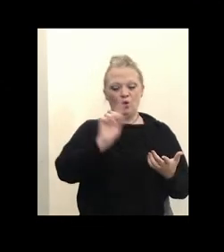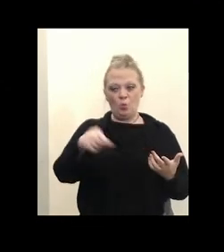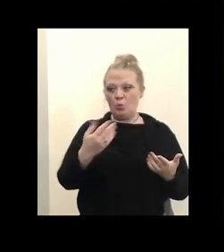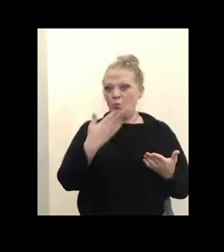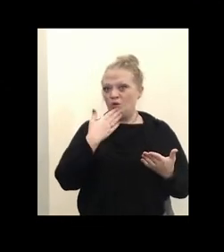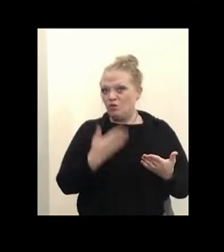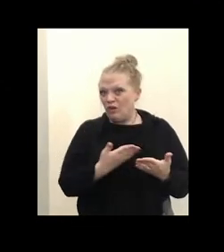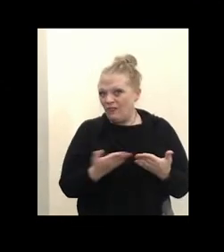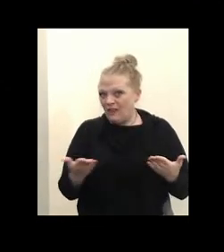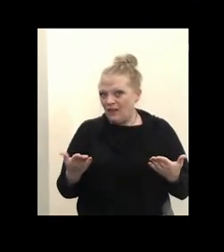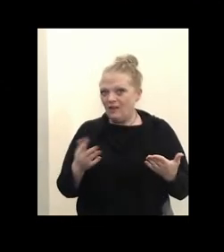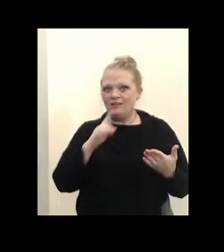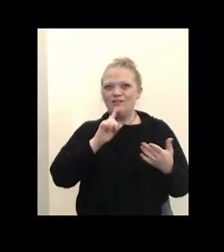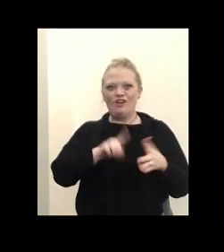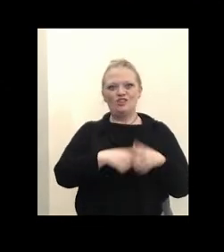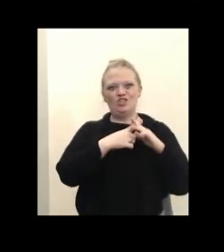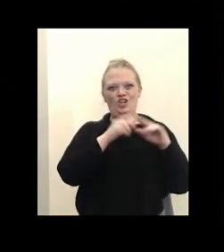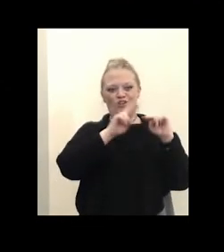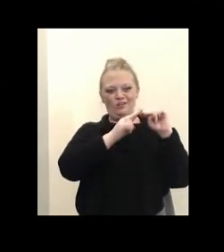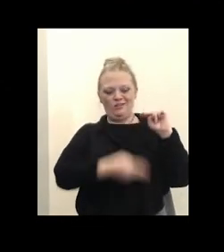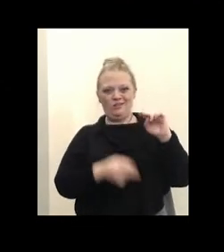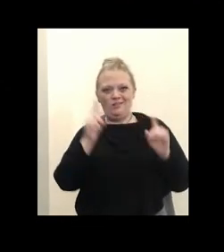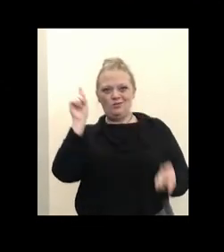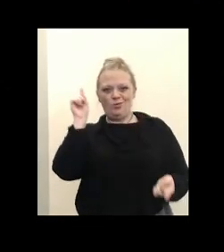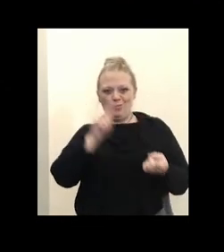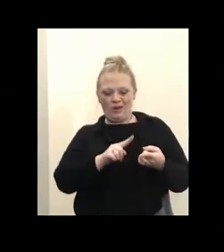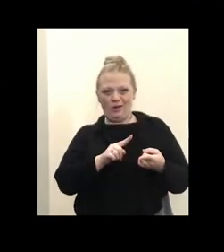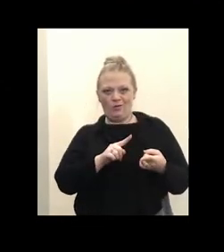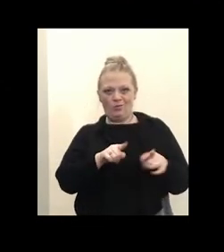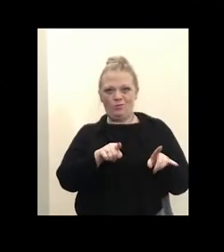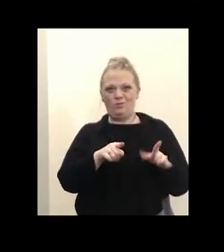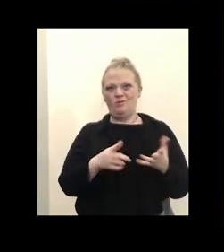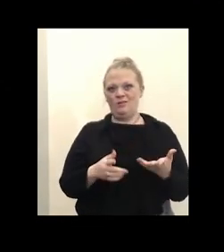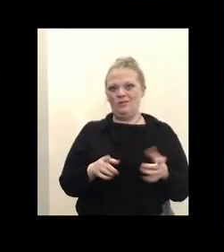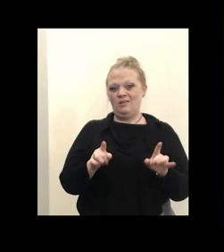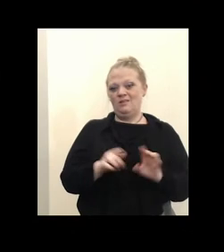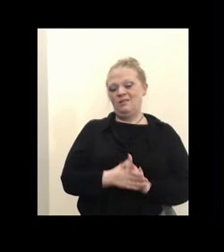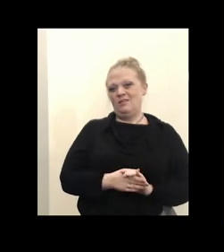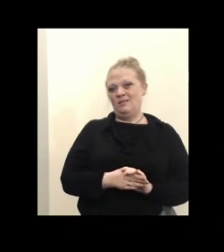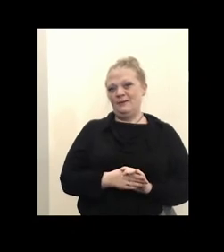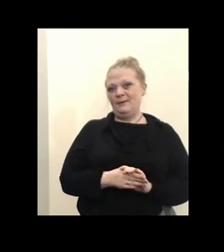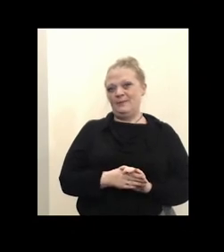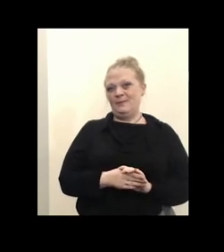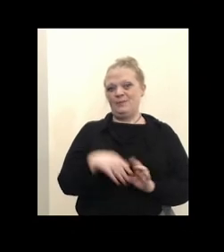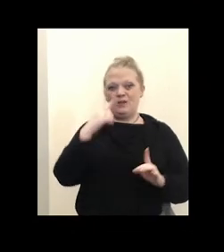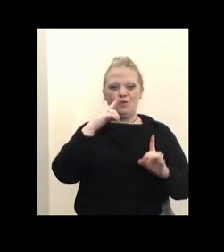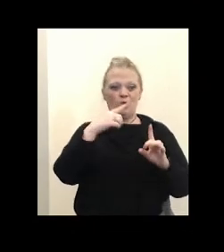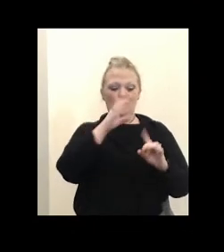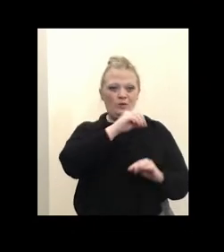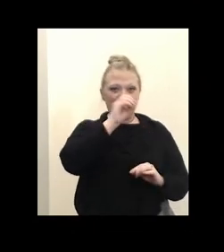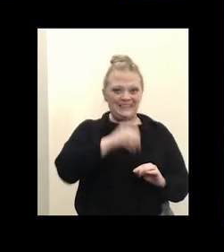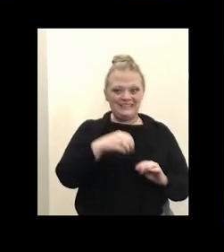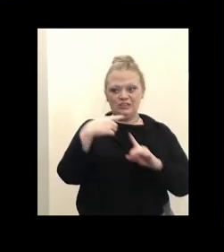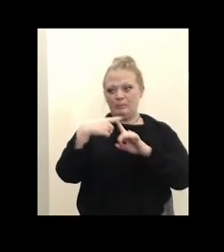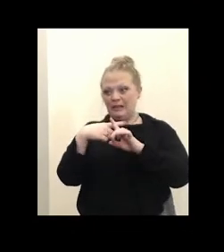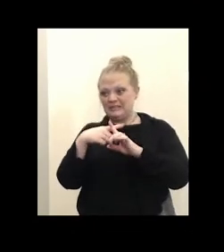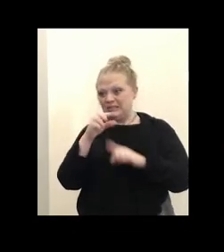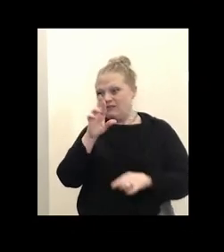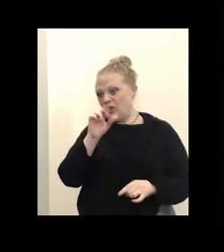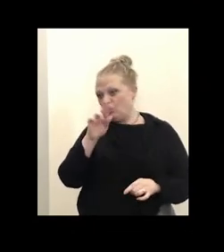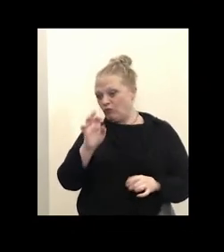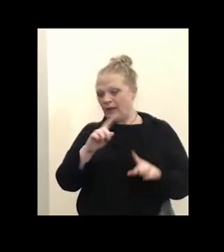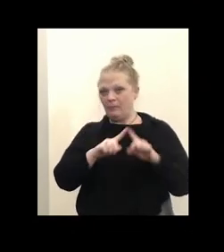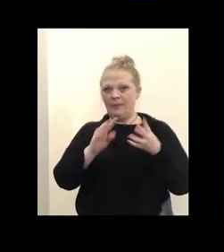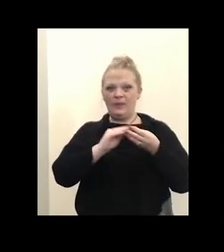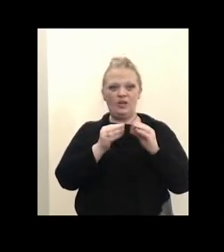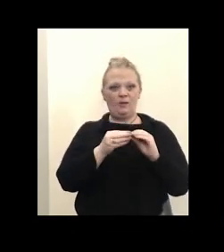are declining as a percentage of our population and on the positivity rate. So that's good, but these are numbers we would